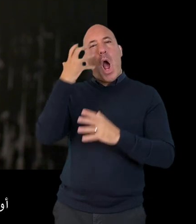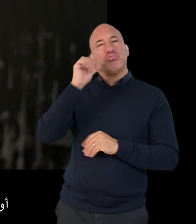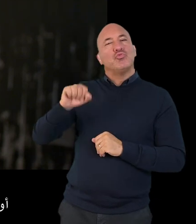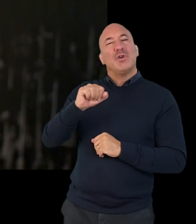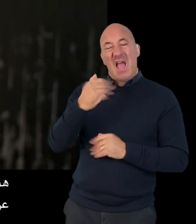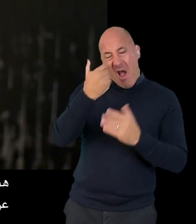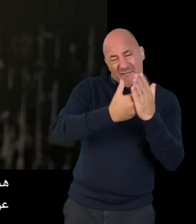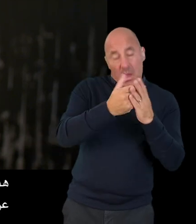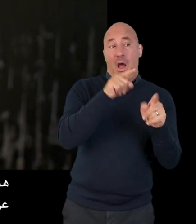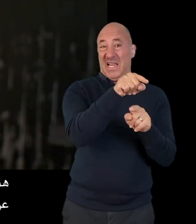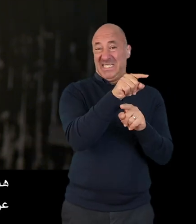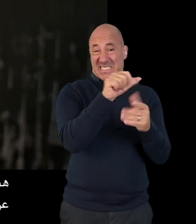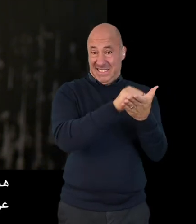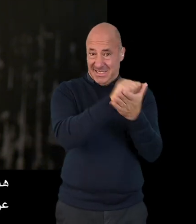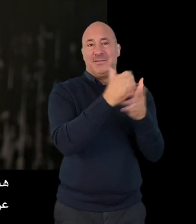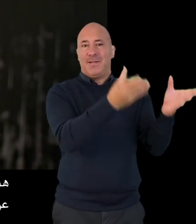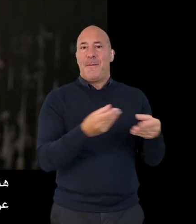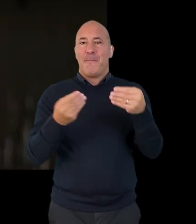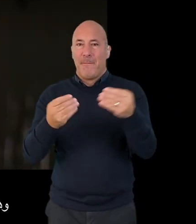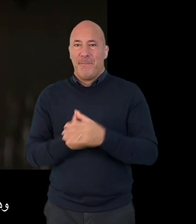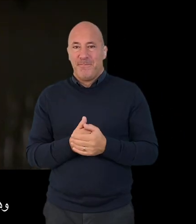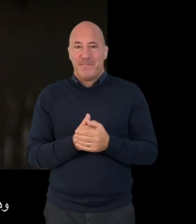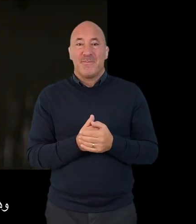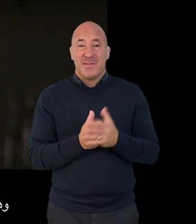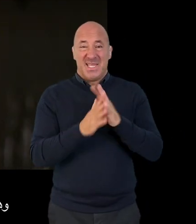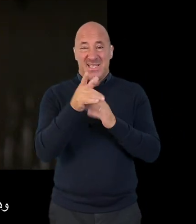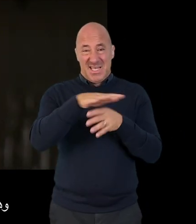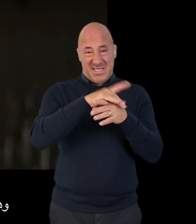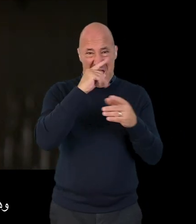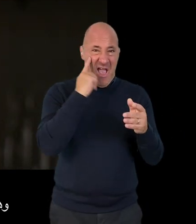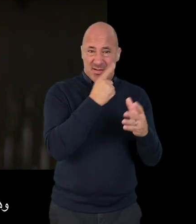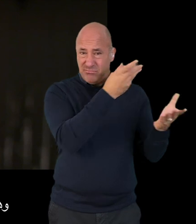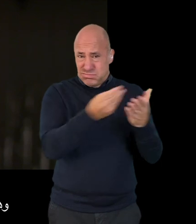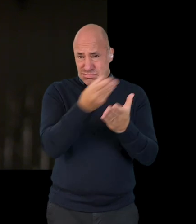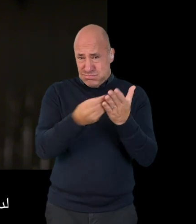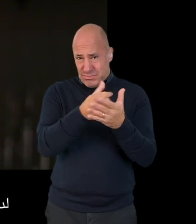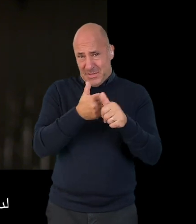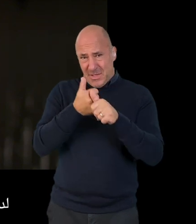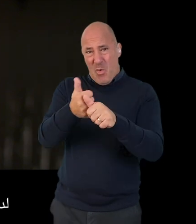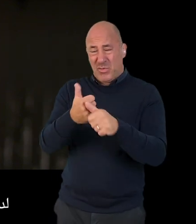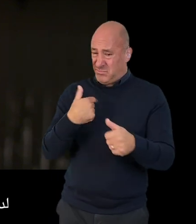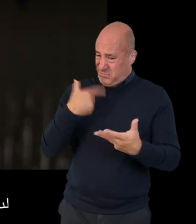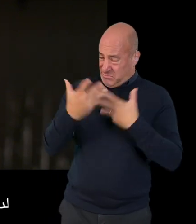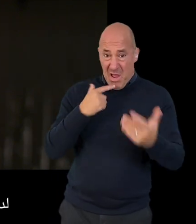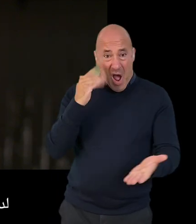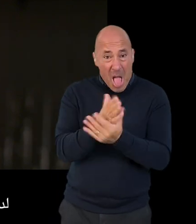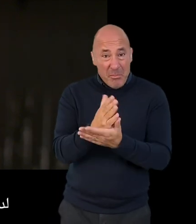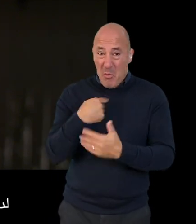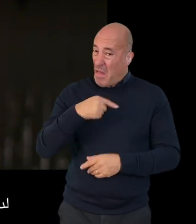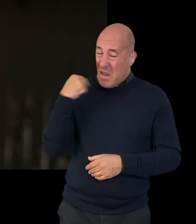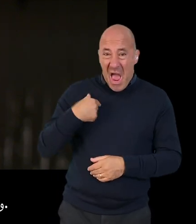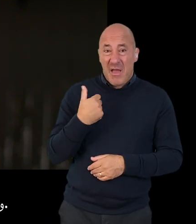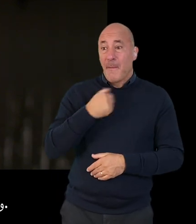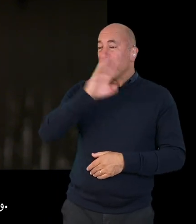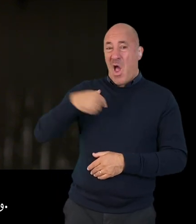every year this type of reports about your country of origin and this evidence can be added to your case to support the fact that what you are saying is